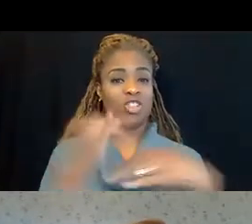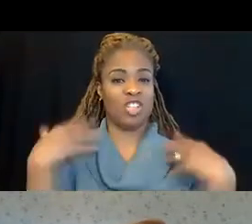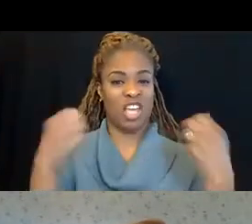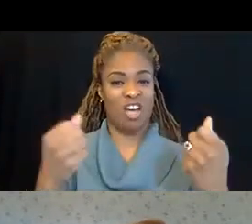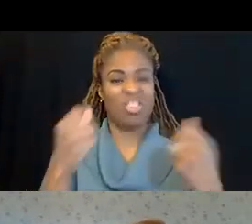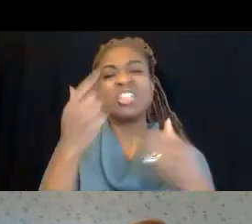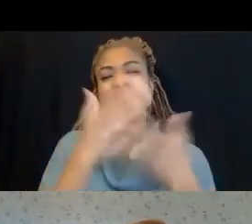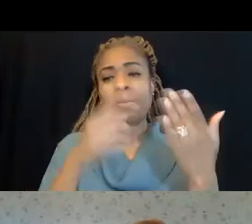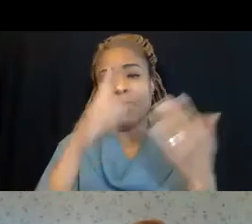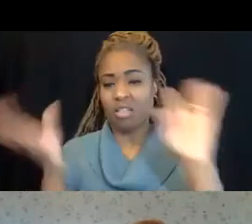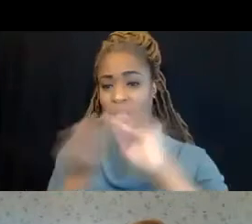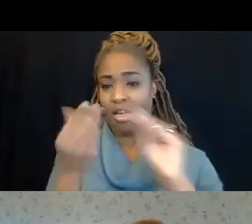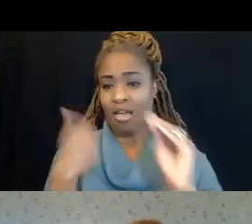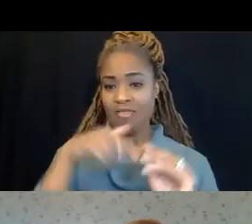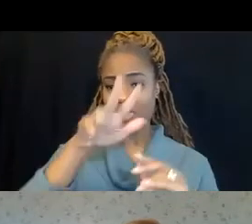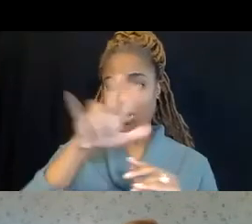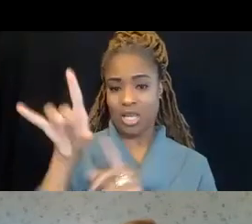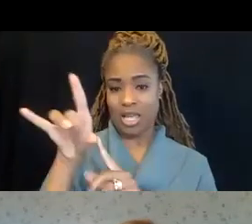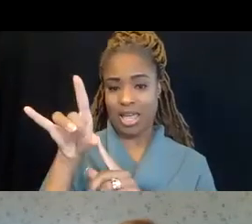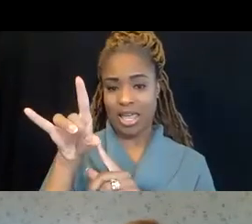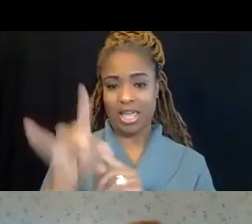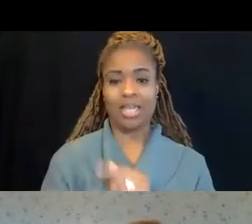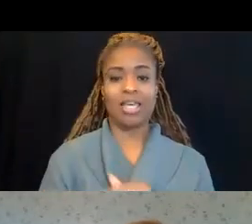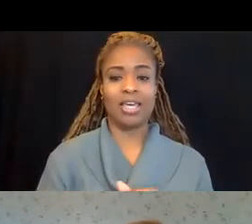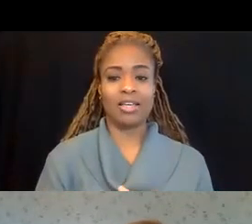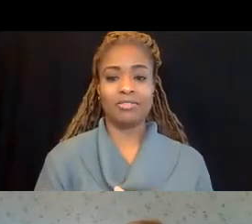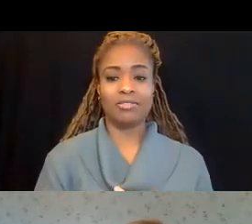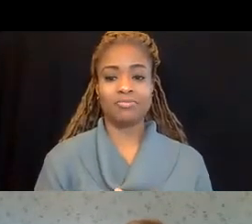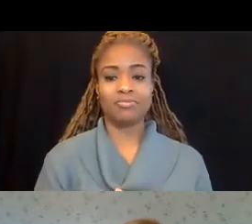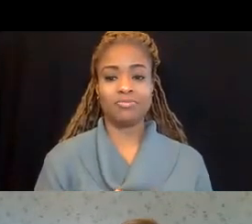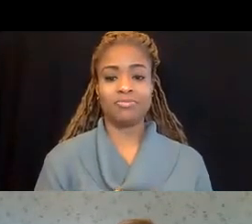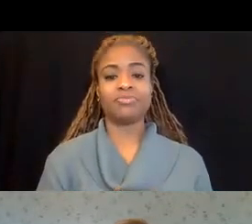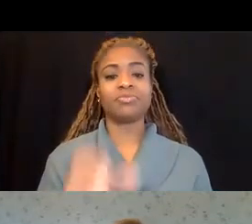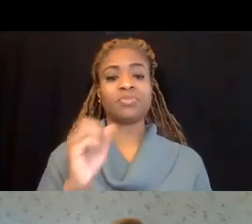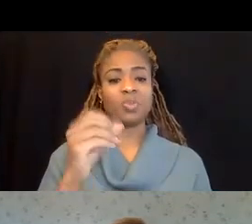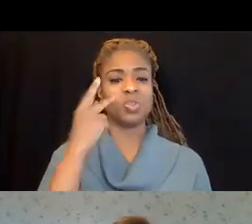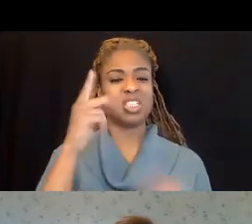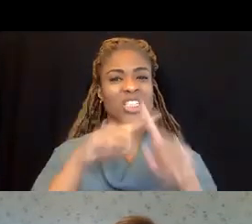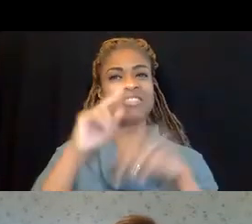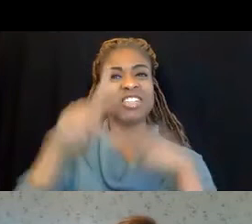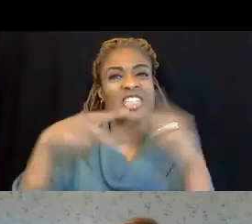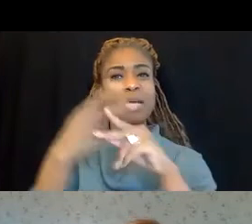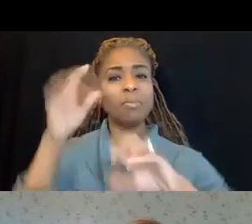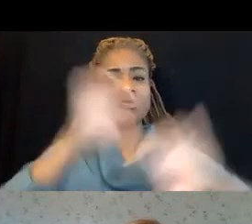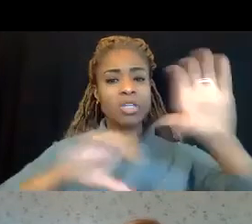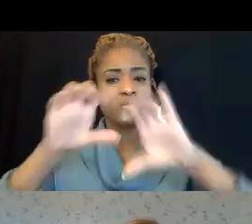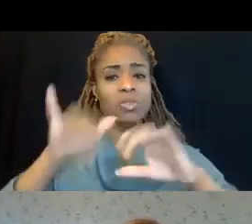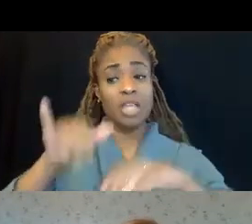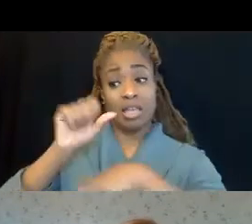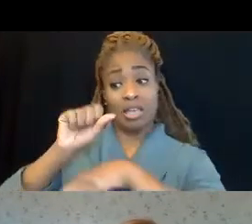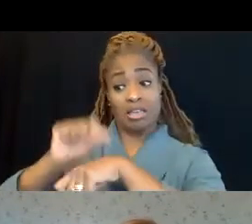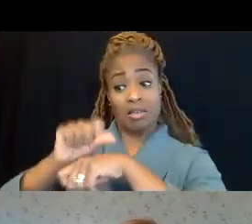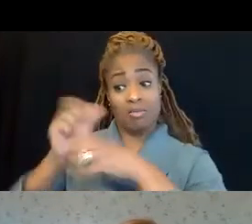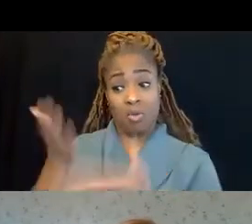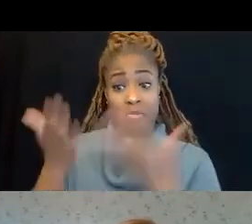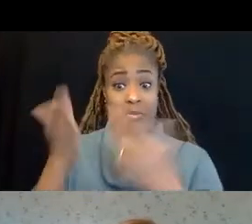standards altogether. And you can look at the different types of chemicals that employees may work